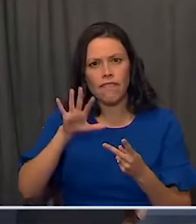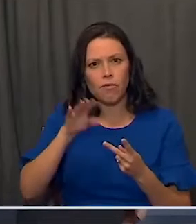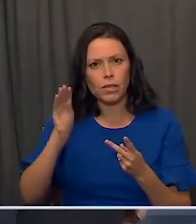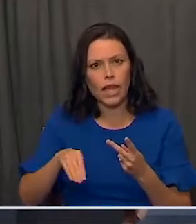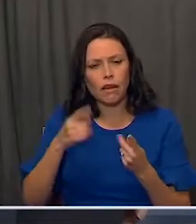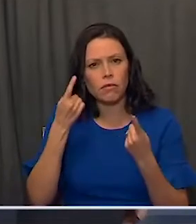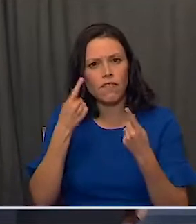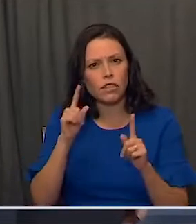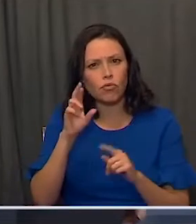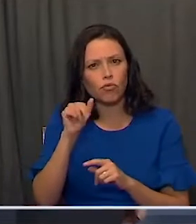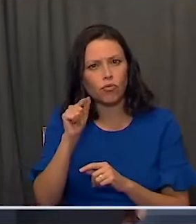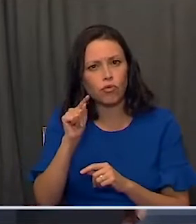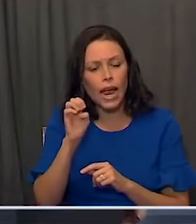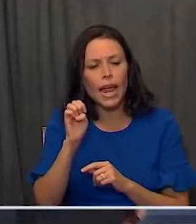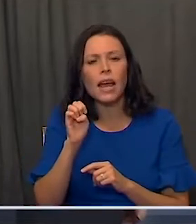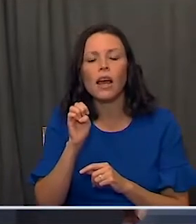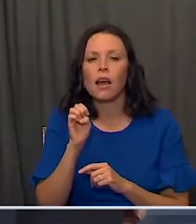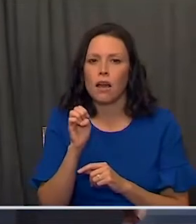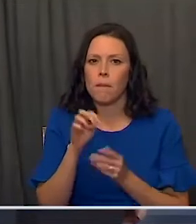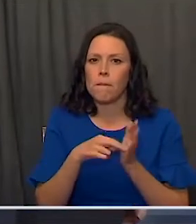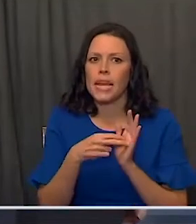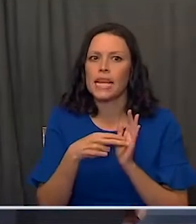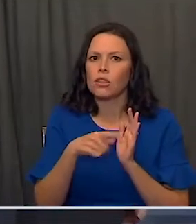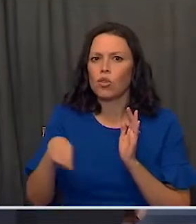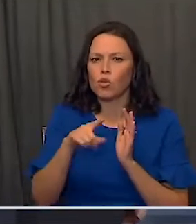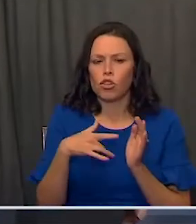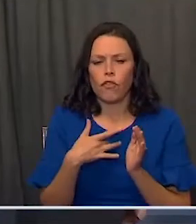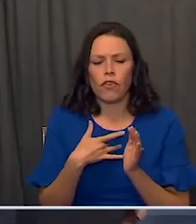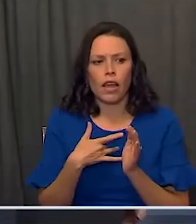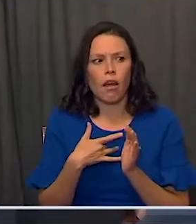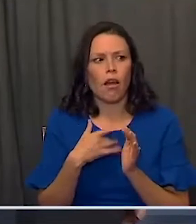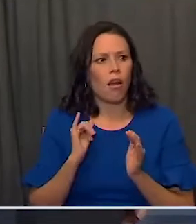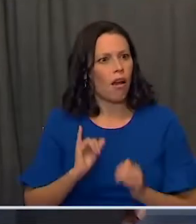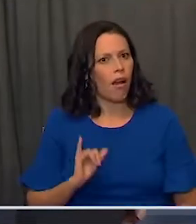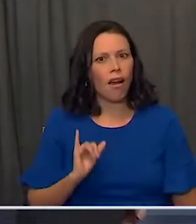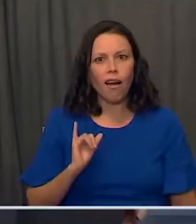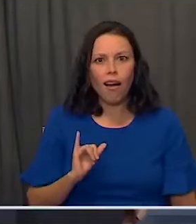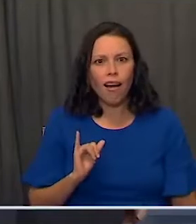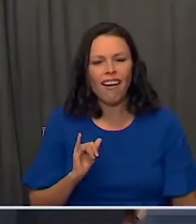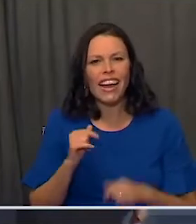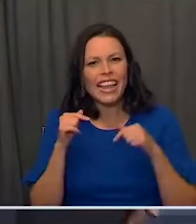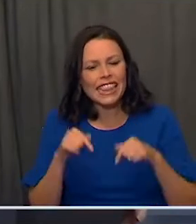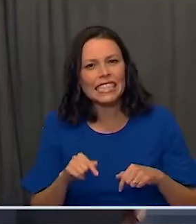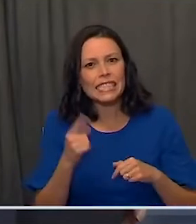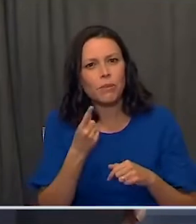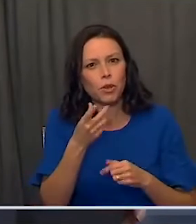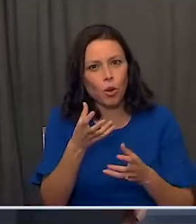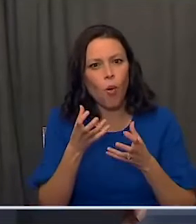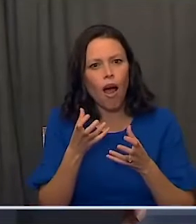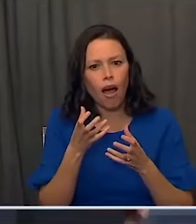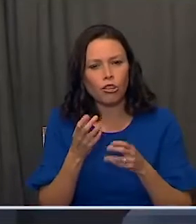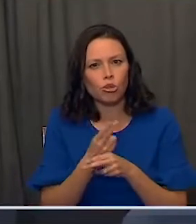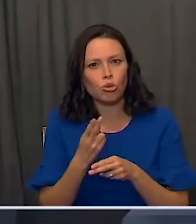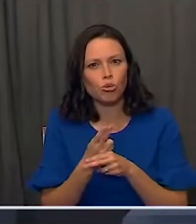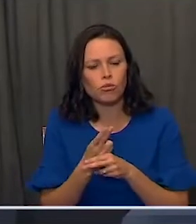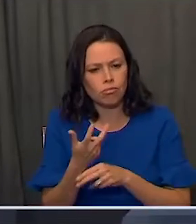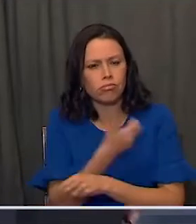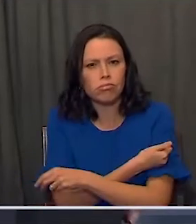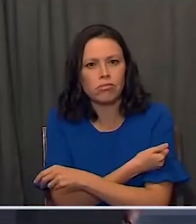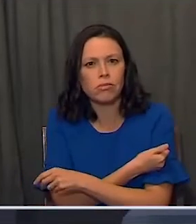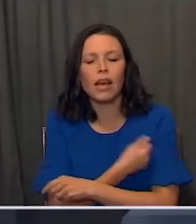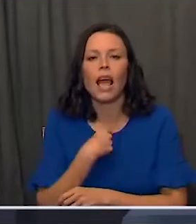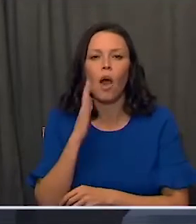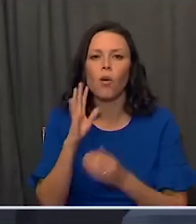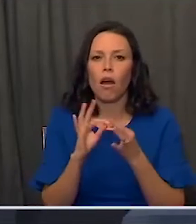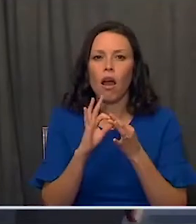of a vaccine should motivate individual to realize that this is something you want to participate in. So we're to be talking